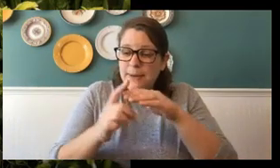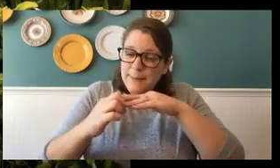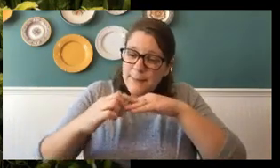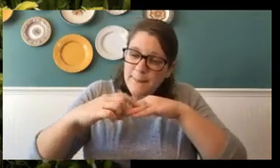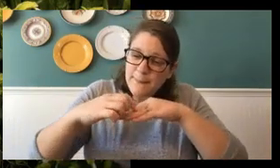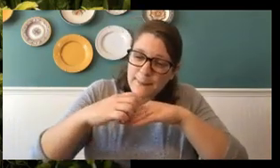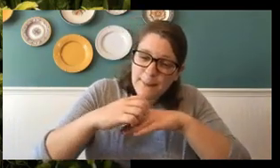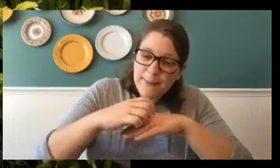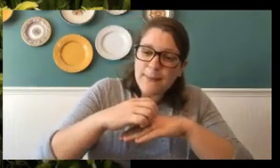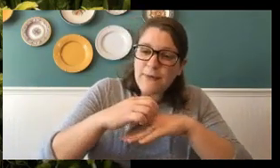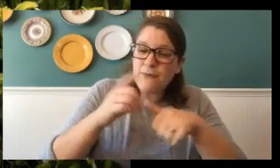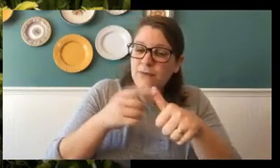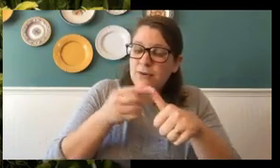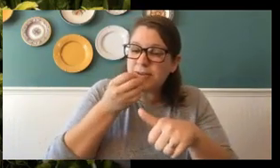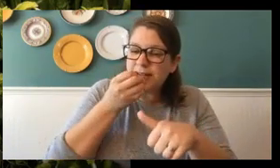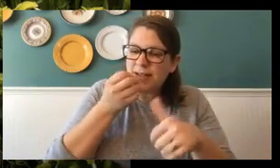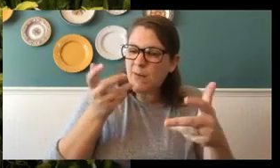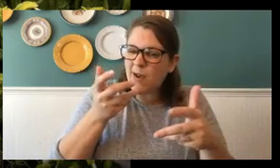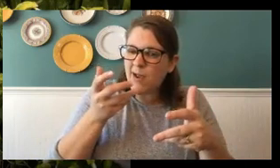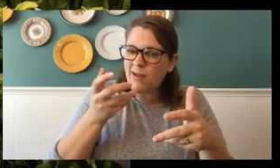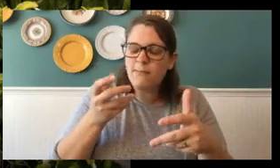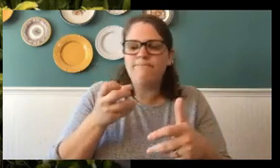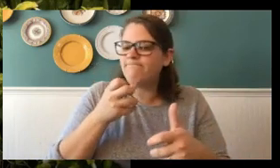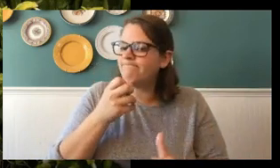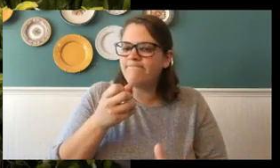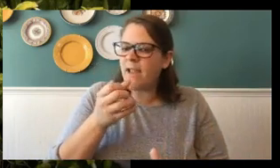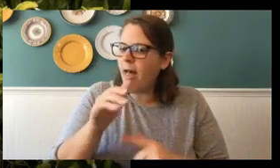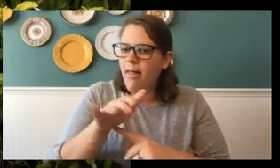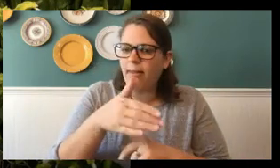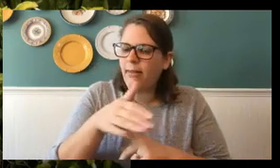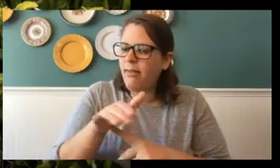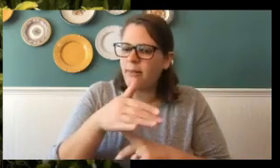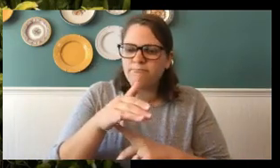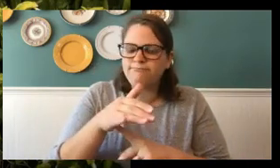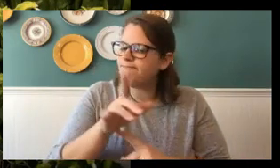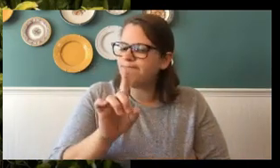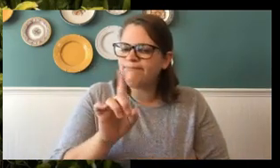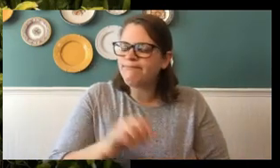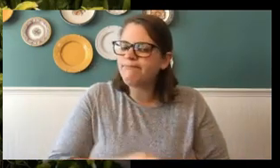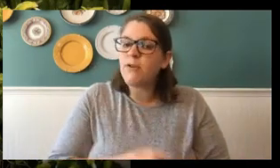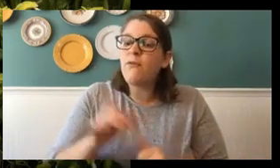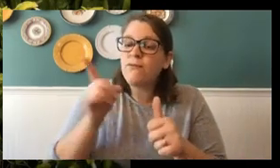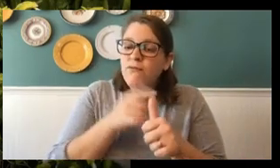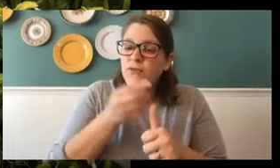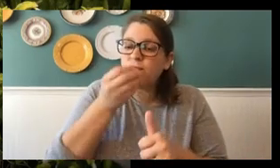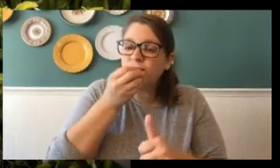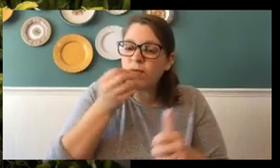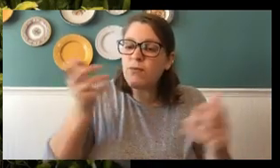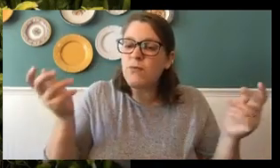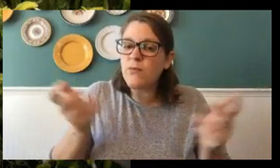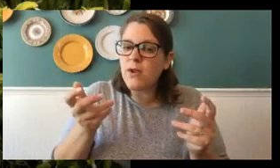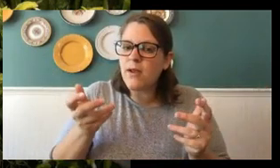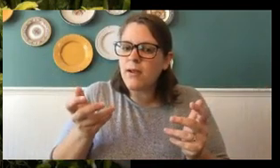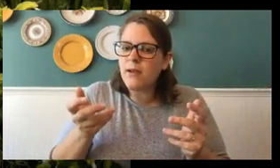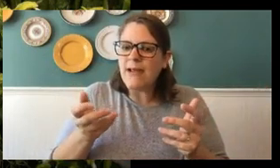it does not eat a leaf. The very first meal a caterpillar eats, it's